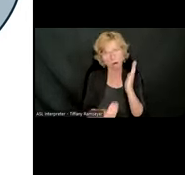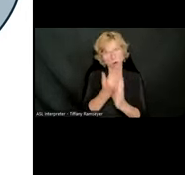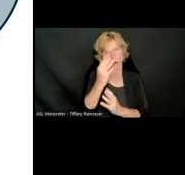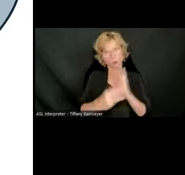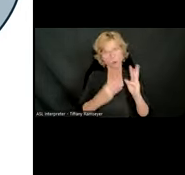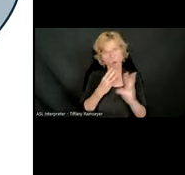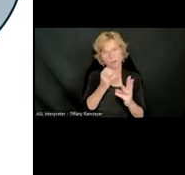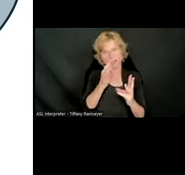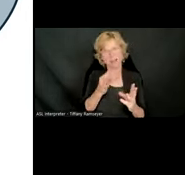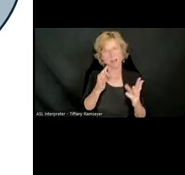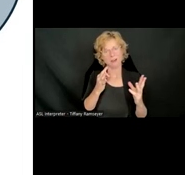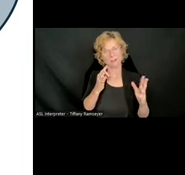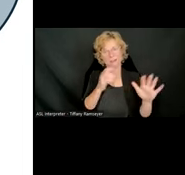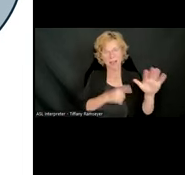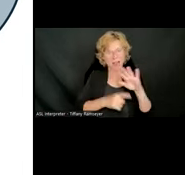with life's challenges.